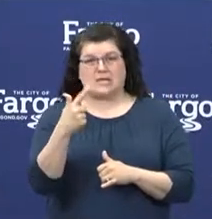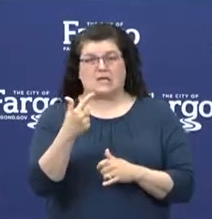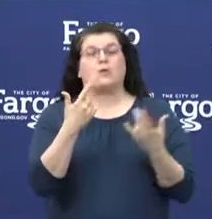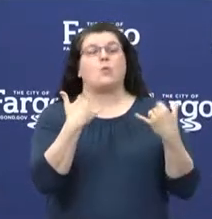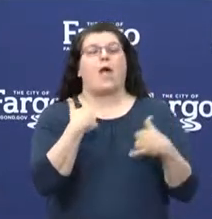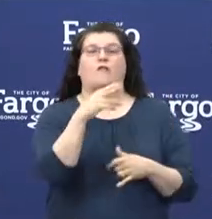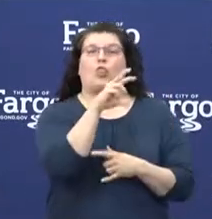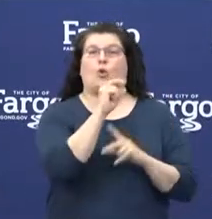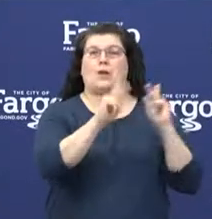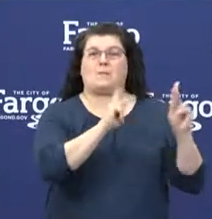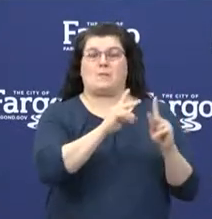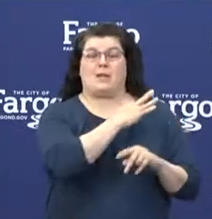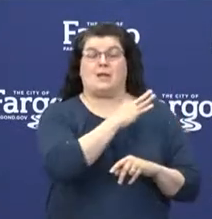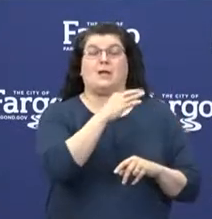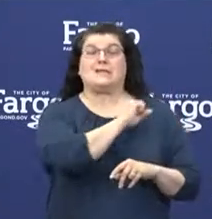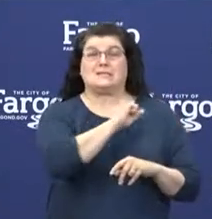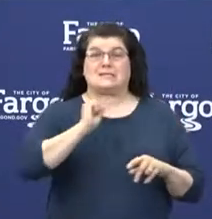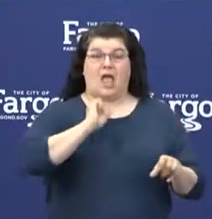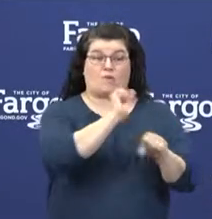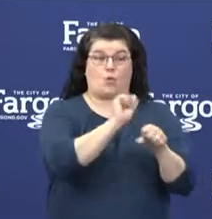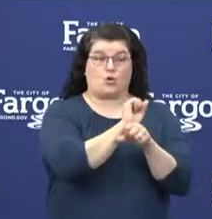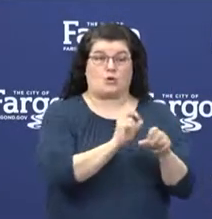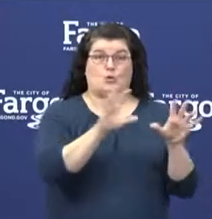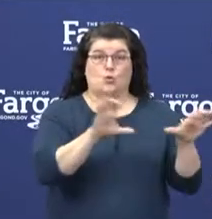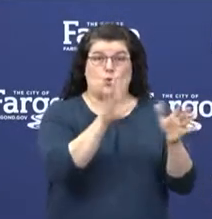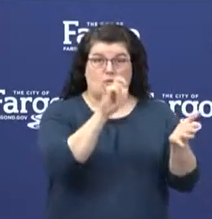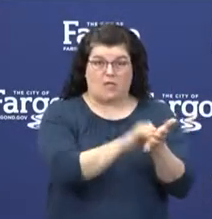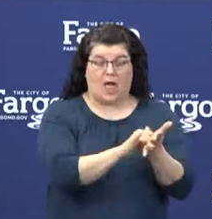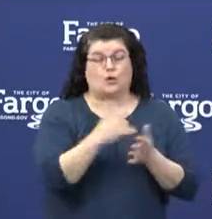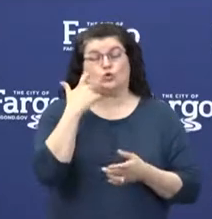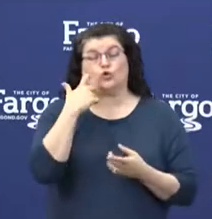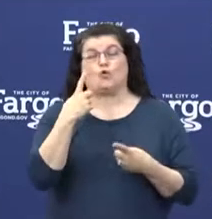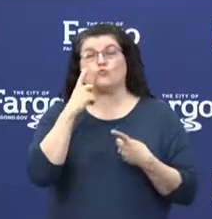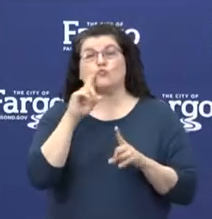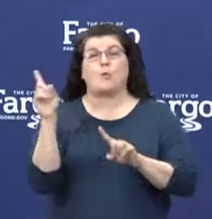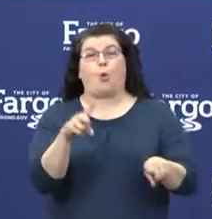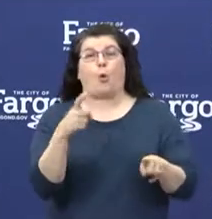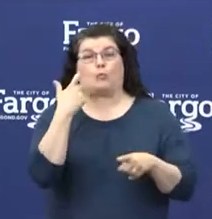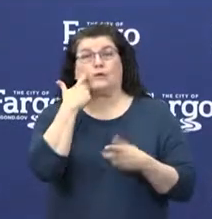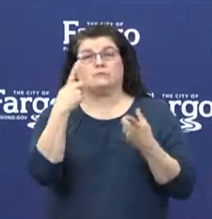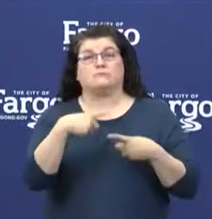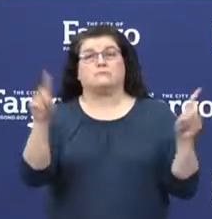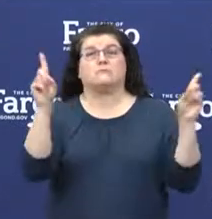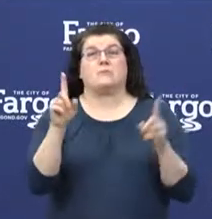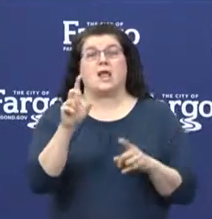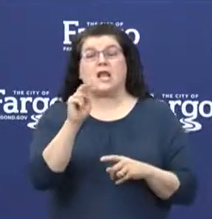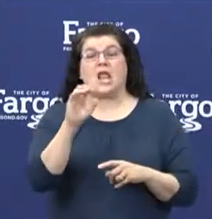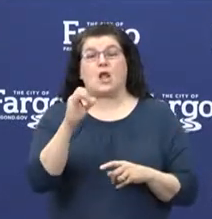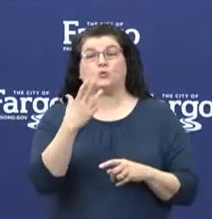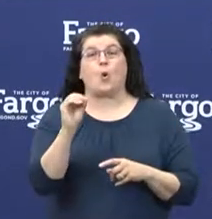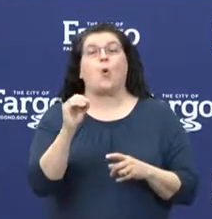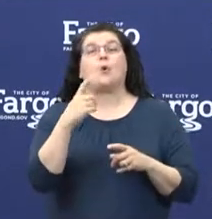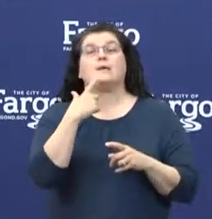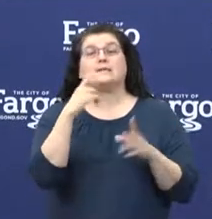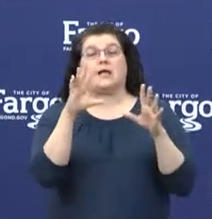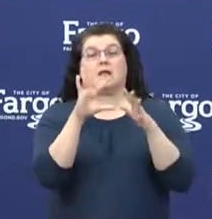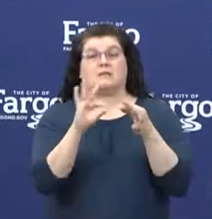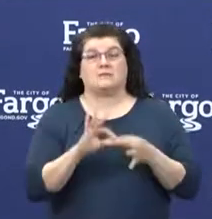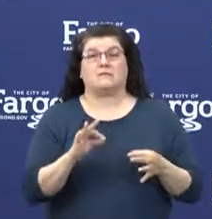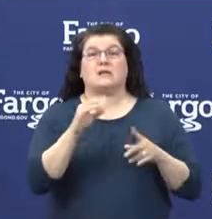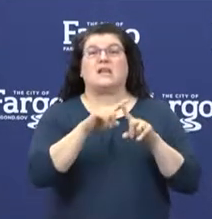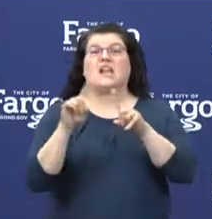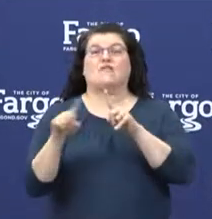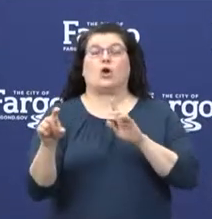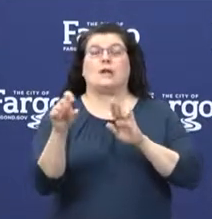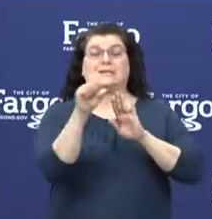this effort. NPR recently released a report based on surveys and data from NACCHO identifying states that are meeting